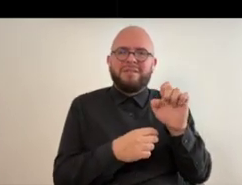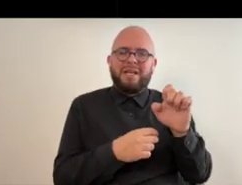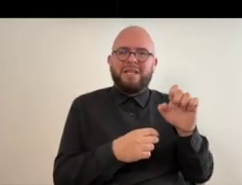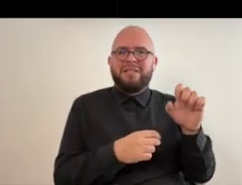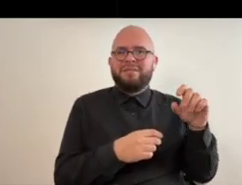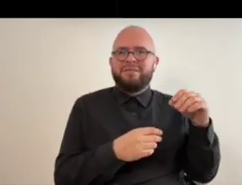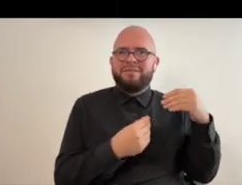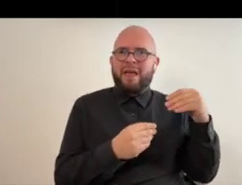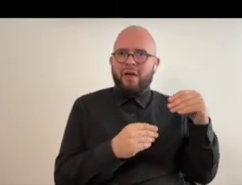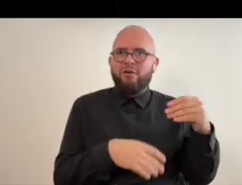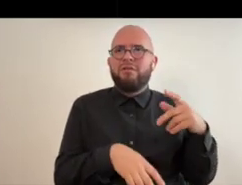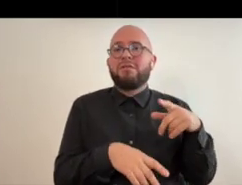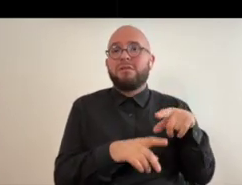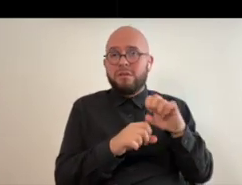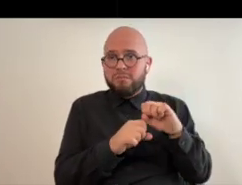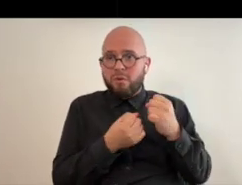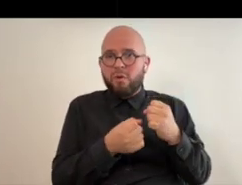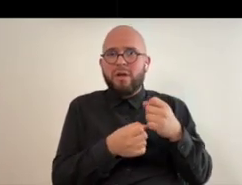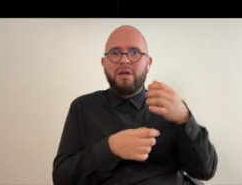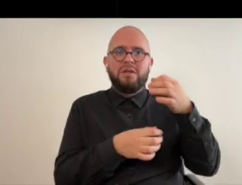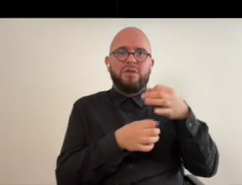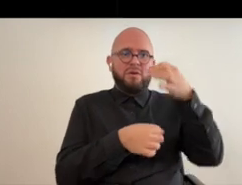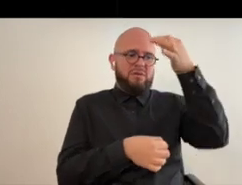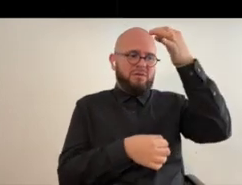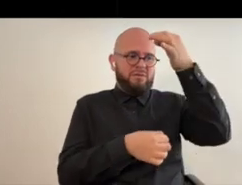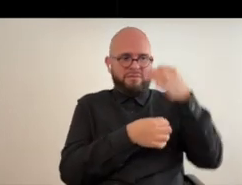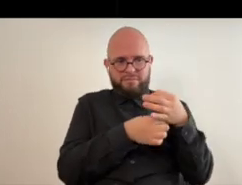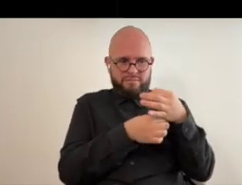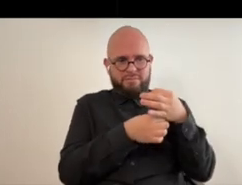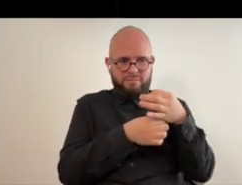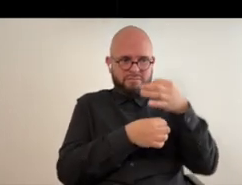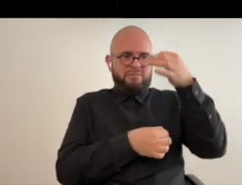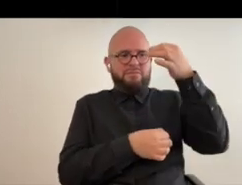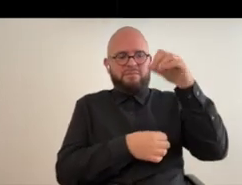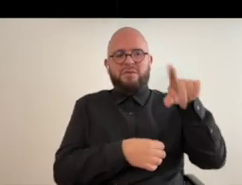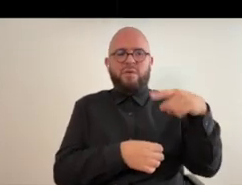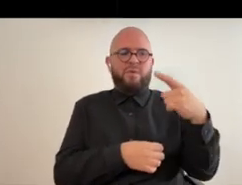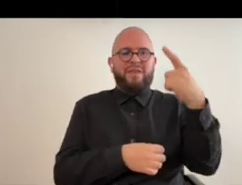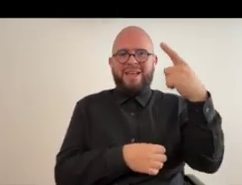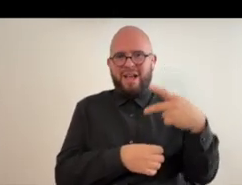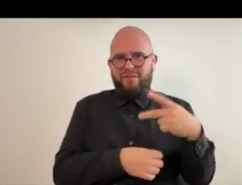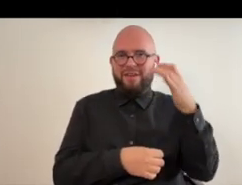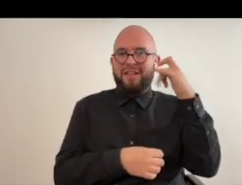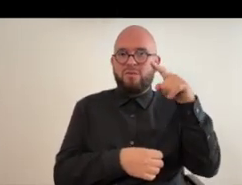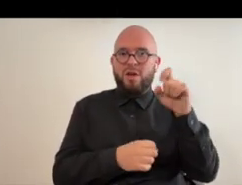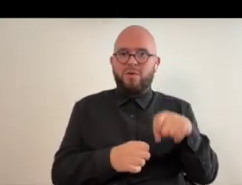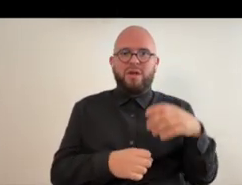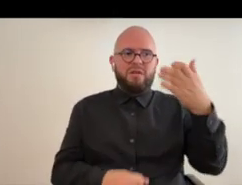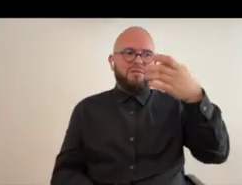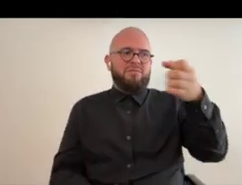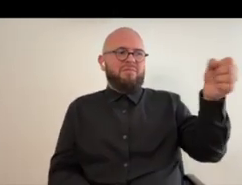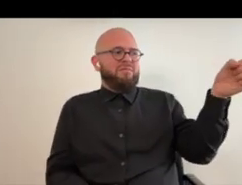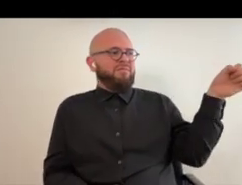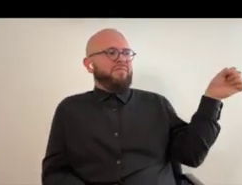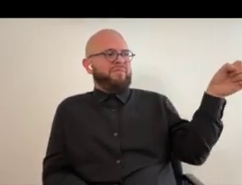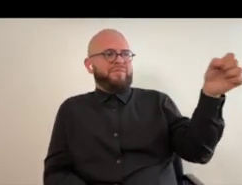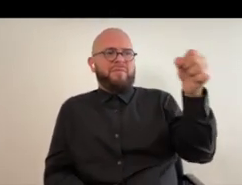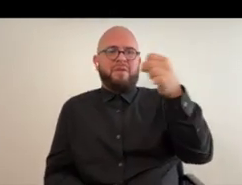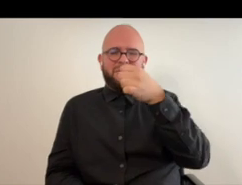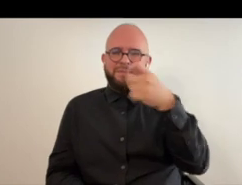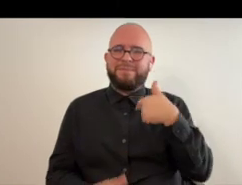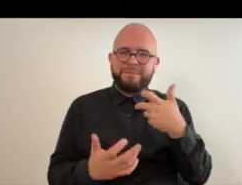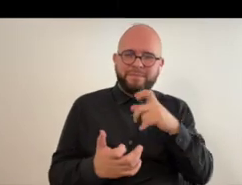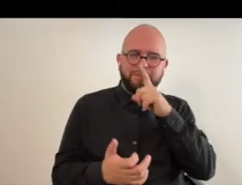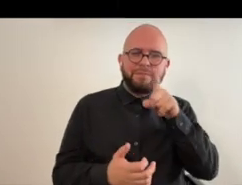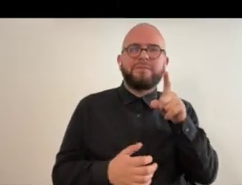the whole the part you hold the handle only goes halfway down so that's why also it's attached to something that you can move i wanted